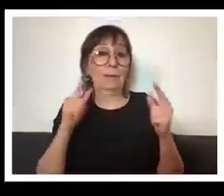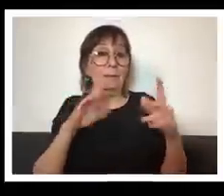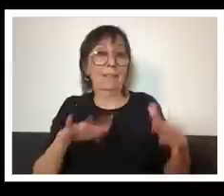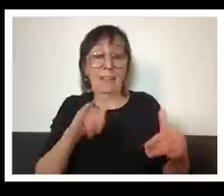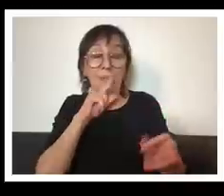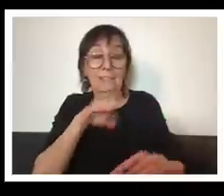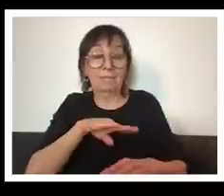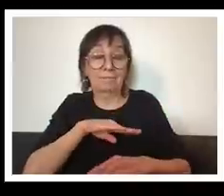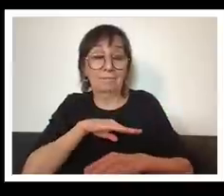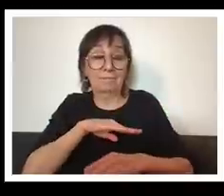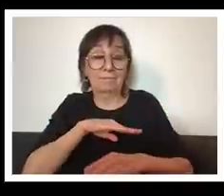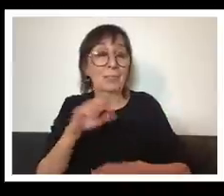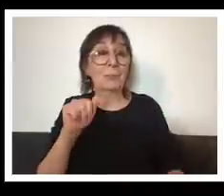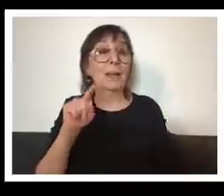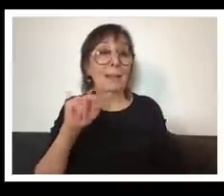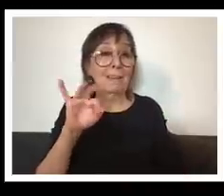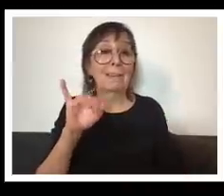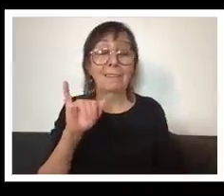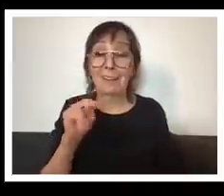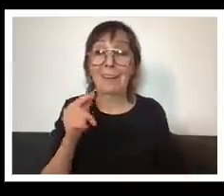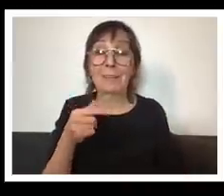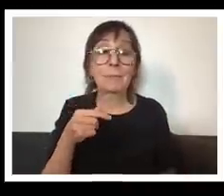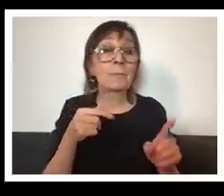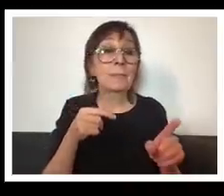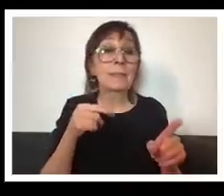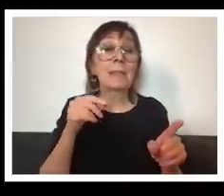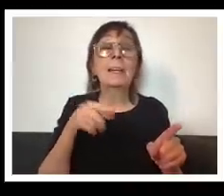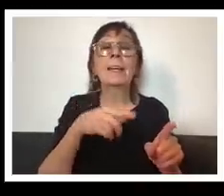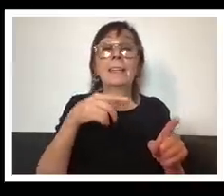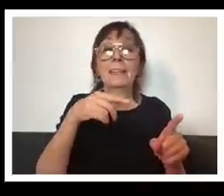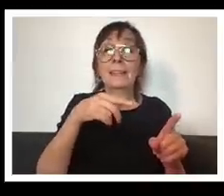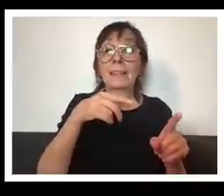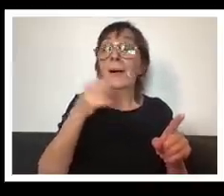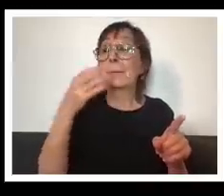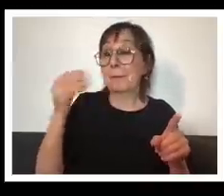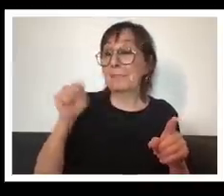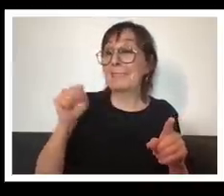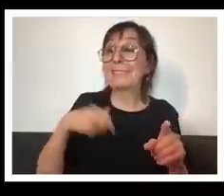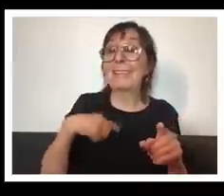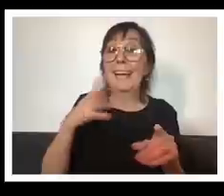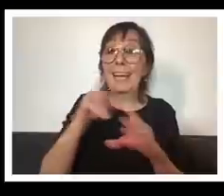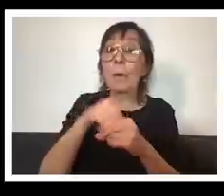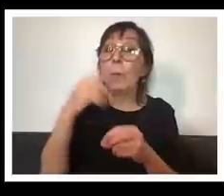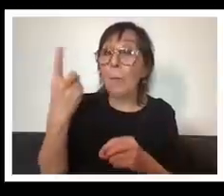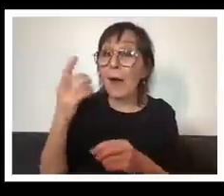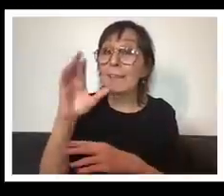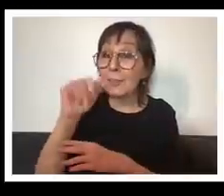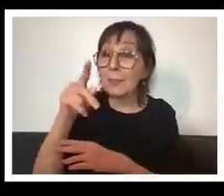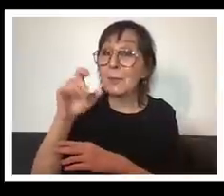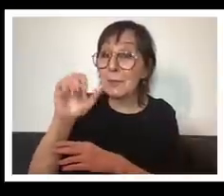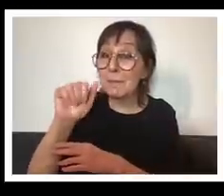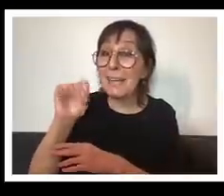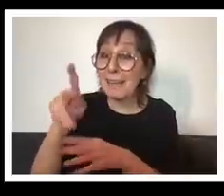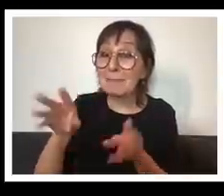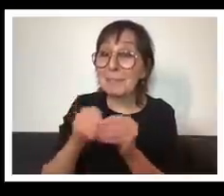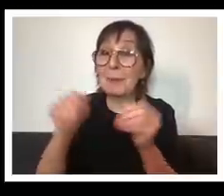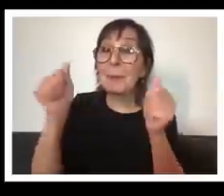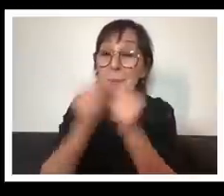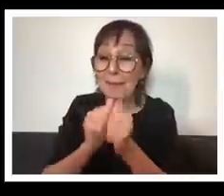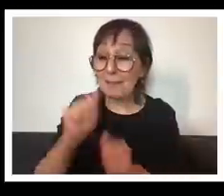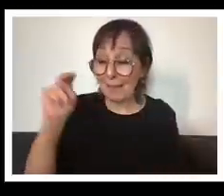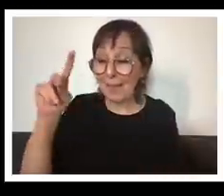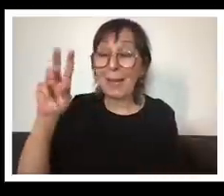think that's right you know i had uh the good fortune of participating in in one of the crip camp sessions with andrea and uh